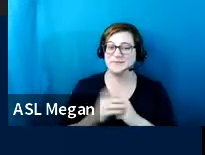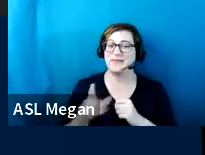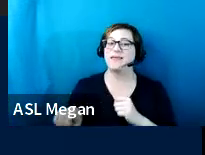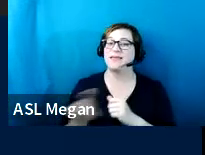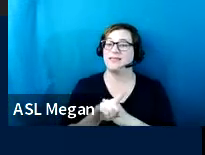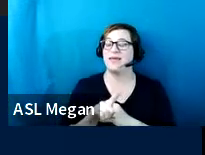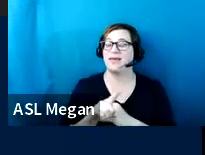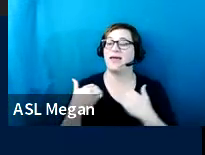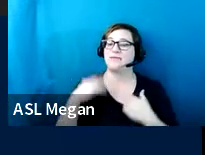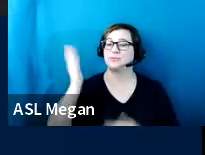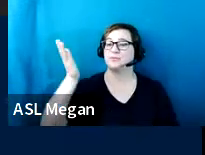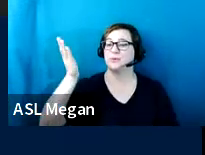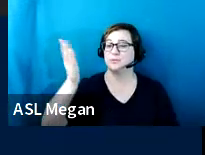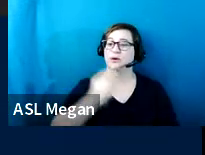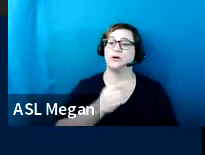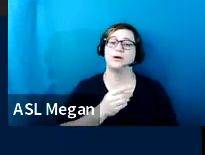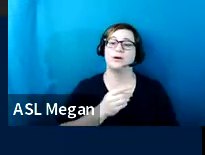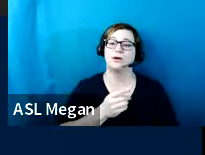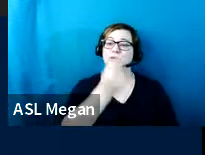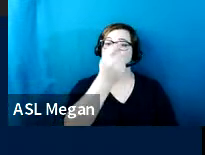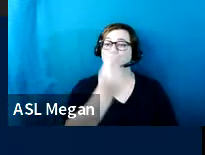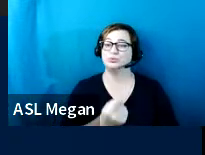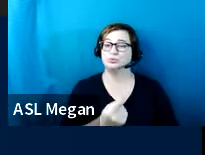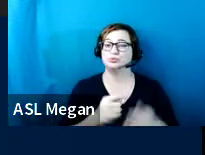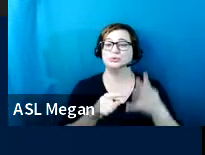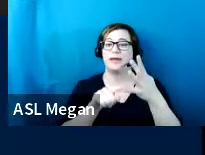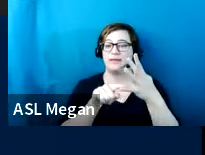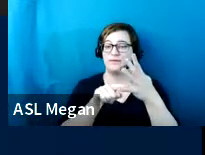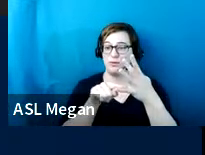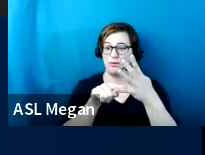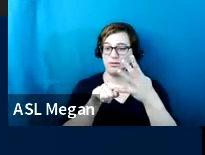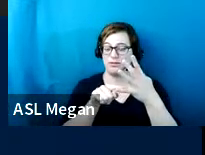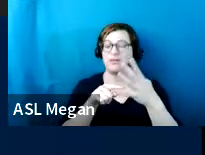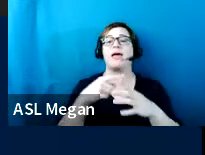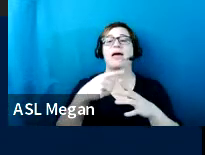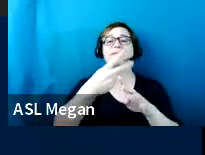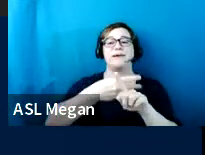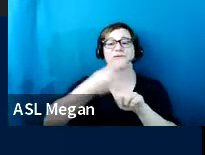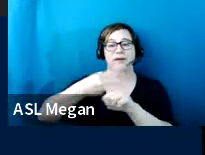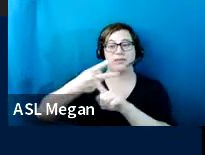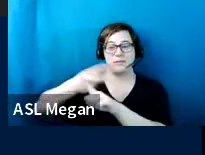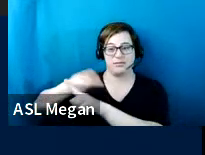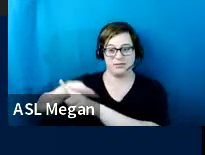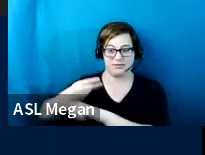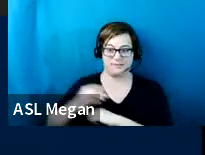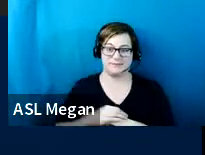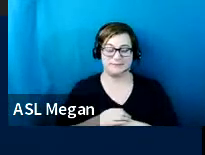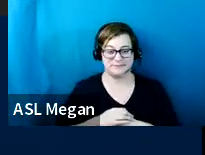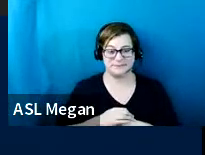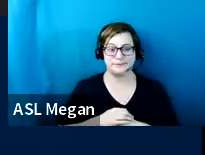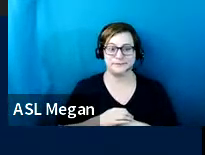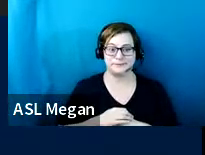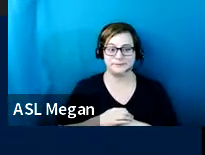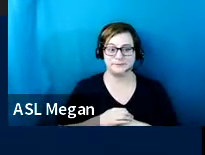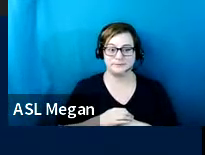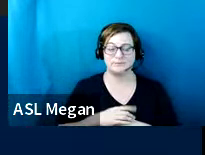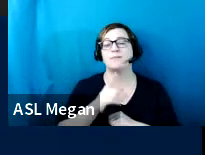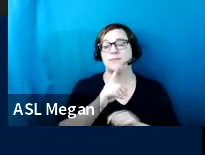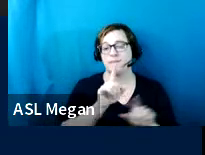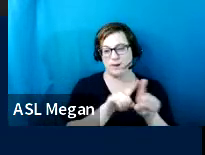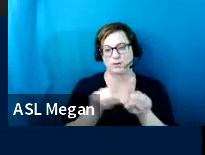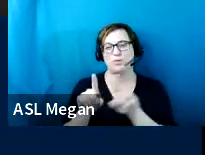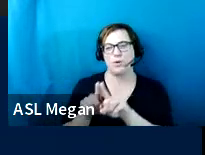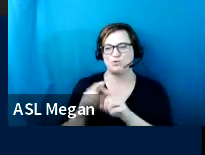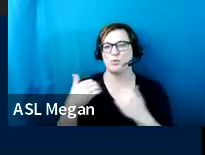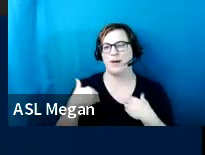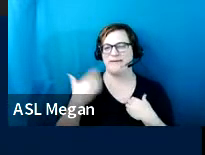the fourth Tuesday of every other month. And they also have those archived as